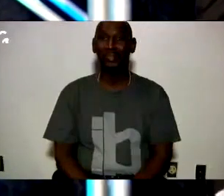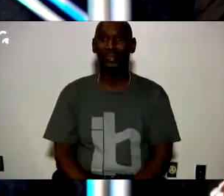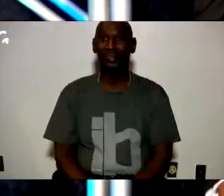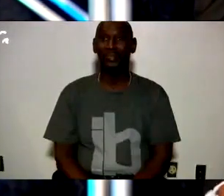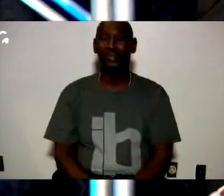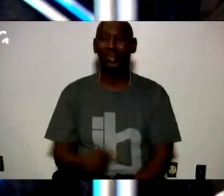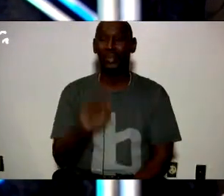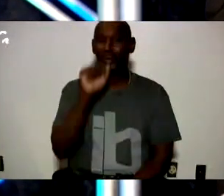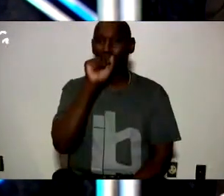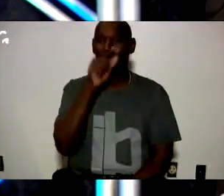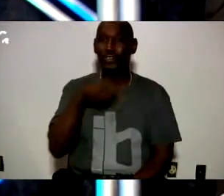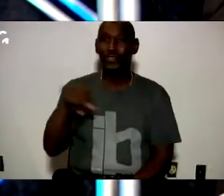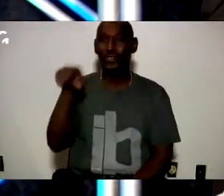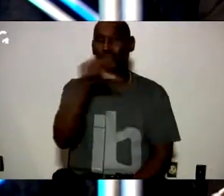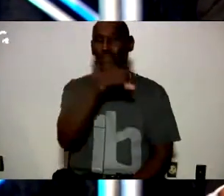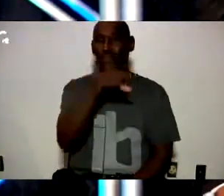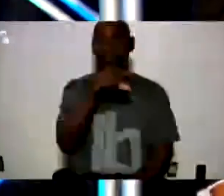I love you, man. That's awesome.